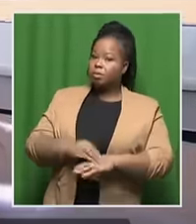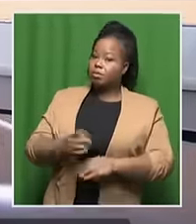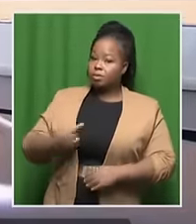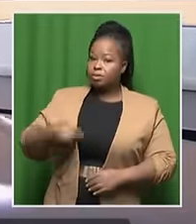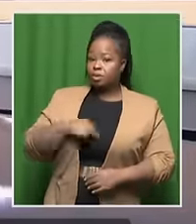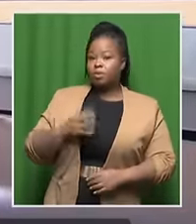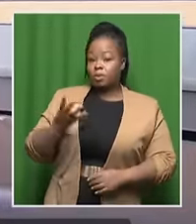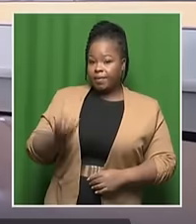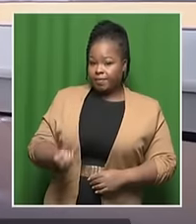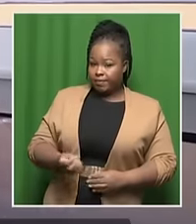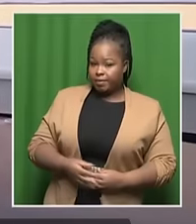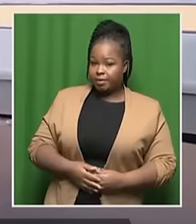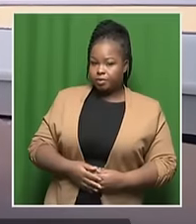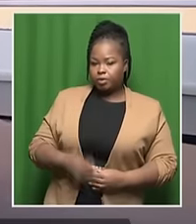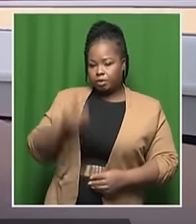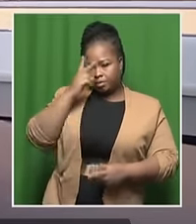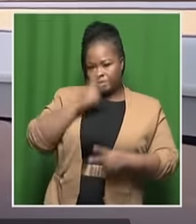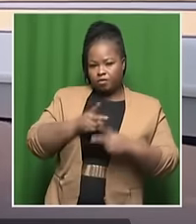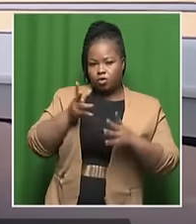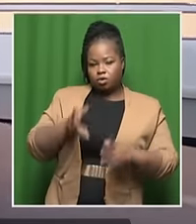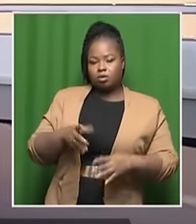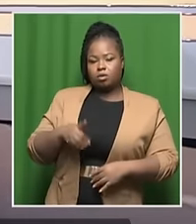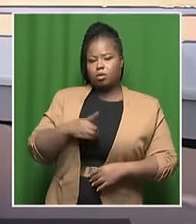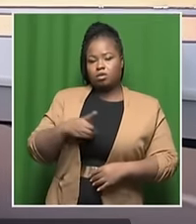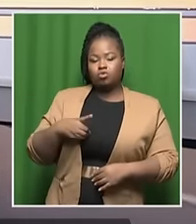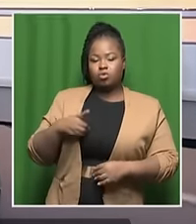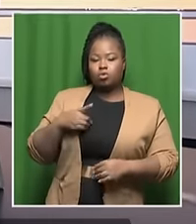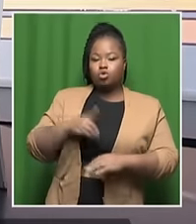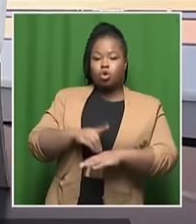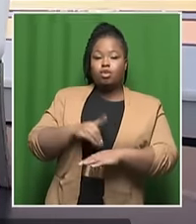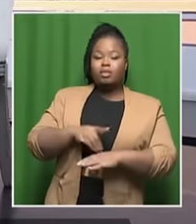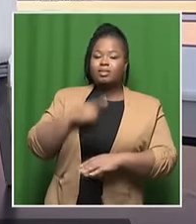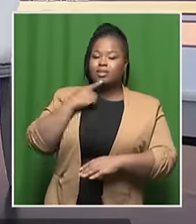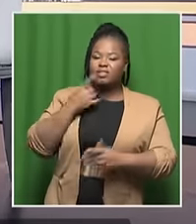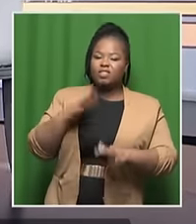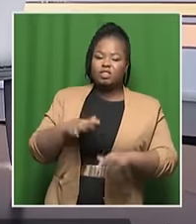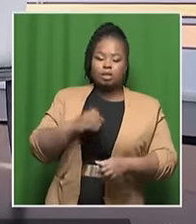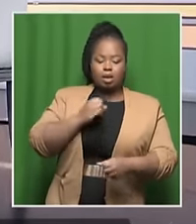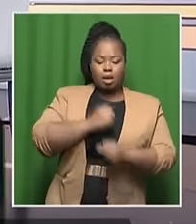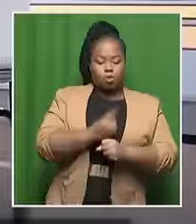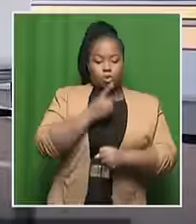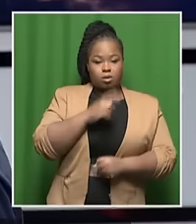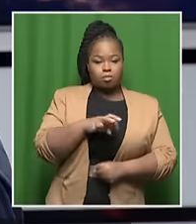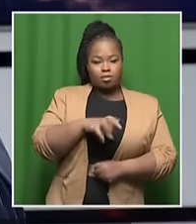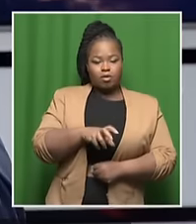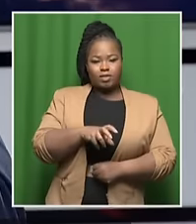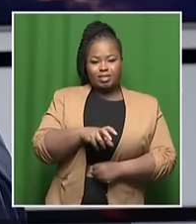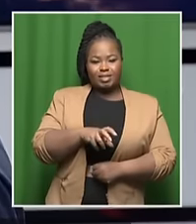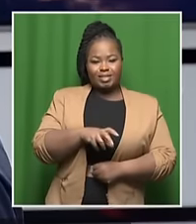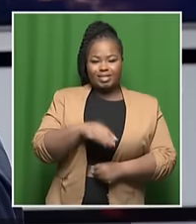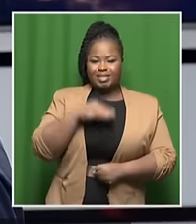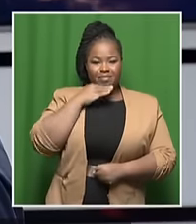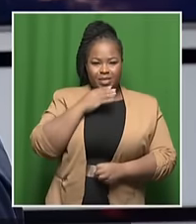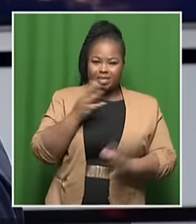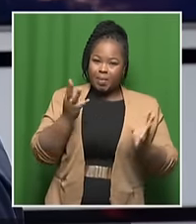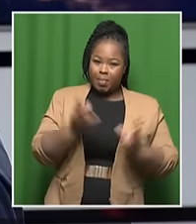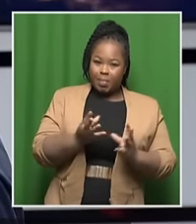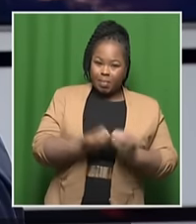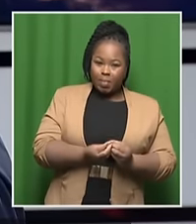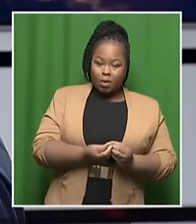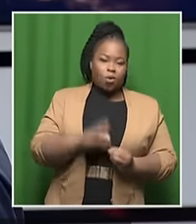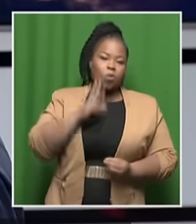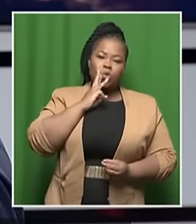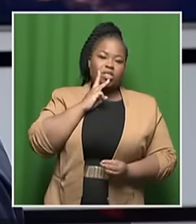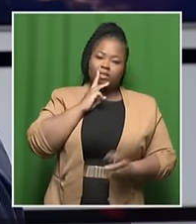And as the professor and the doctor pointed out, the issue with Khauteg in particular does not necessarily relate to scarcity of water.